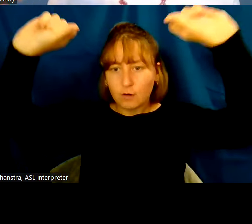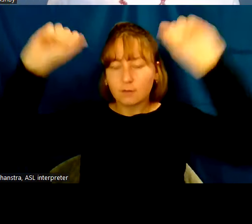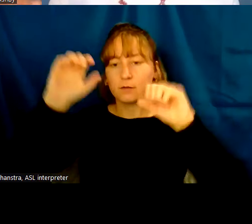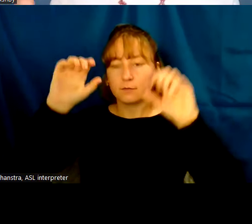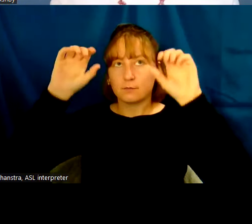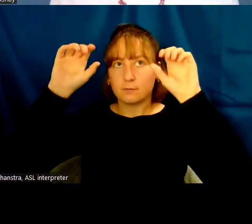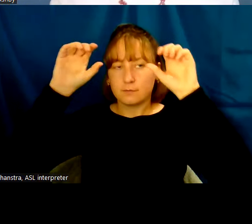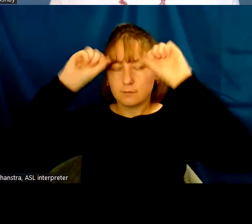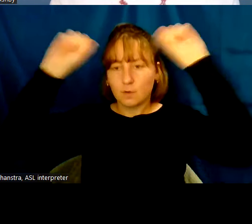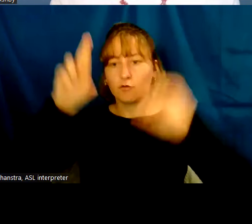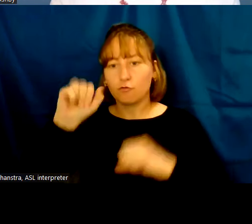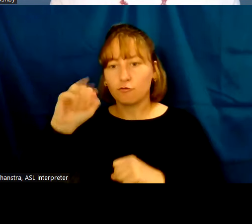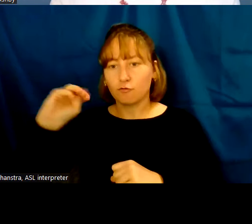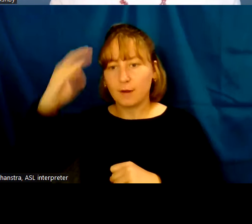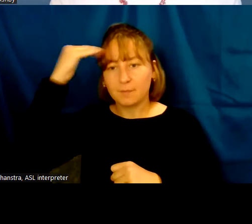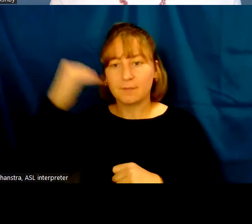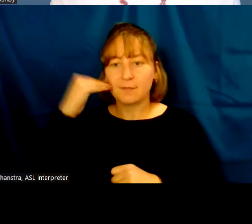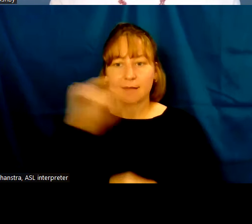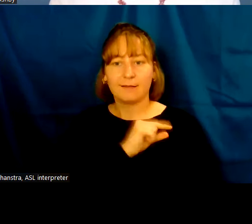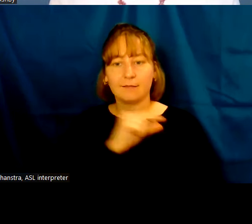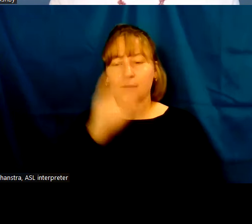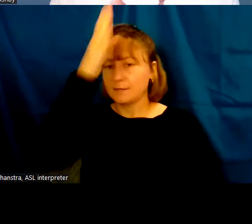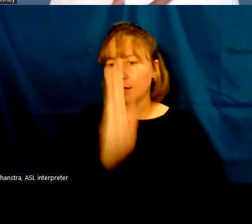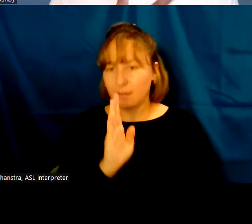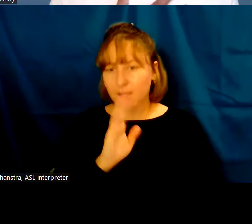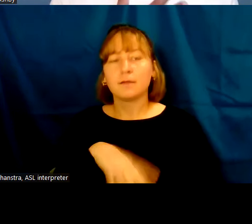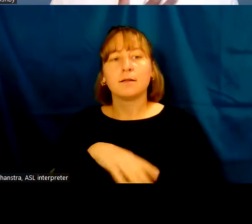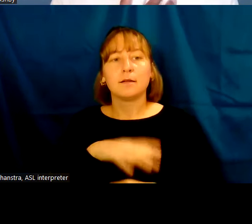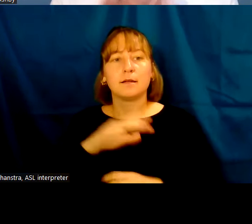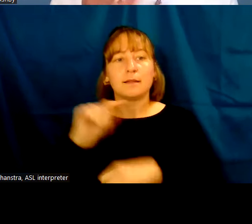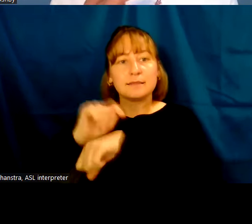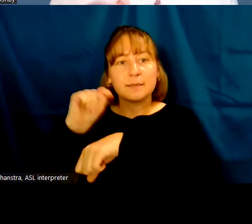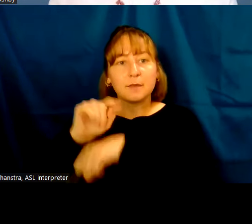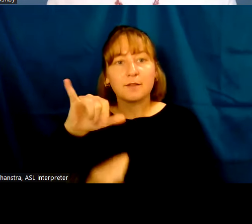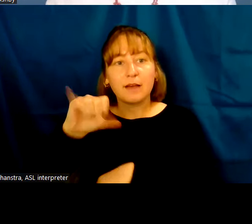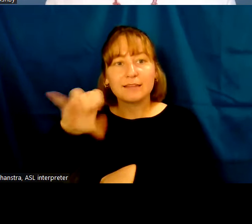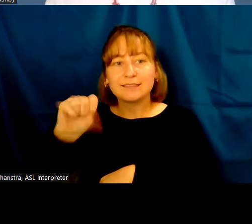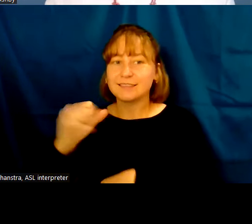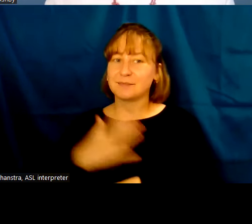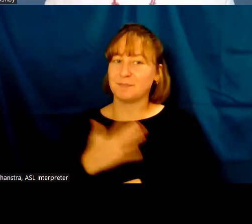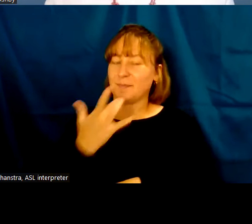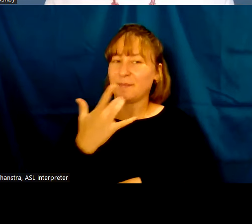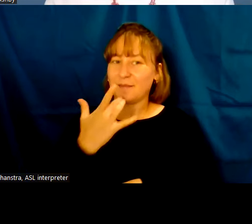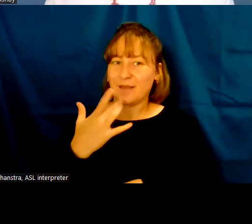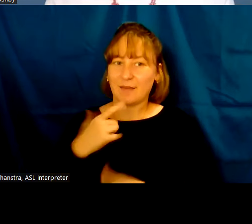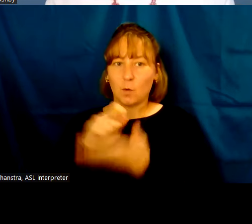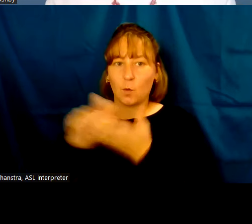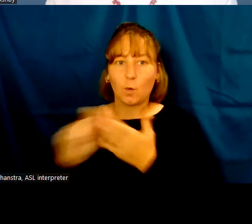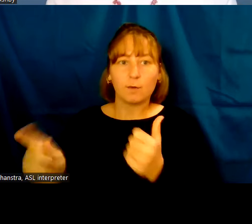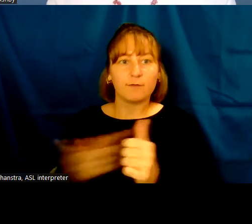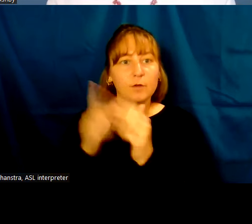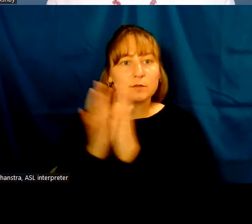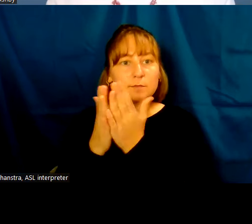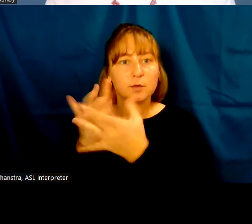all of these kingdoms in Nubia, the temple of Isis, who's my favorite. That's who I wrote my first book on.